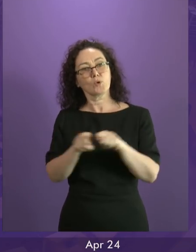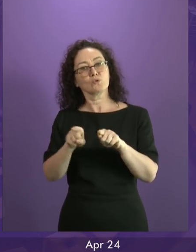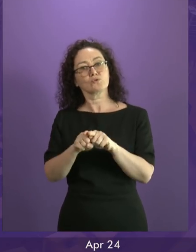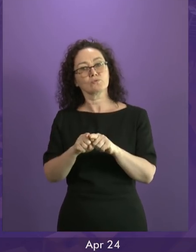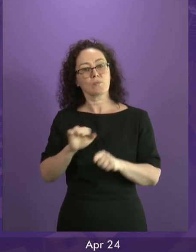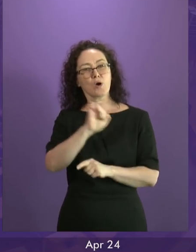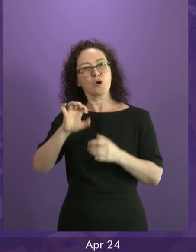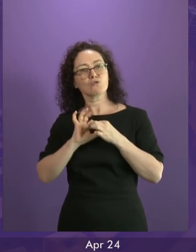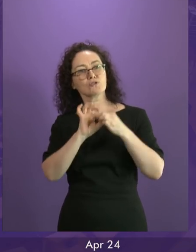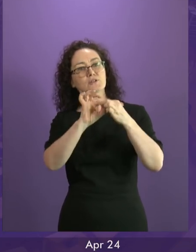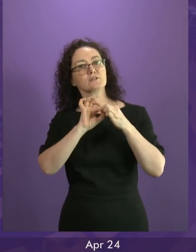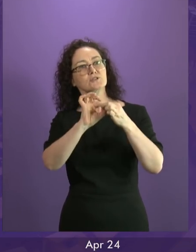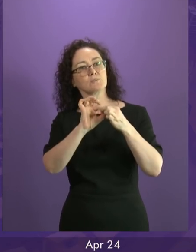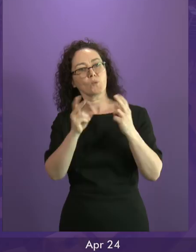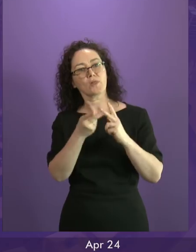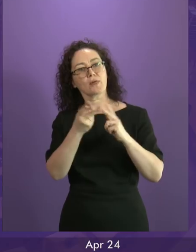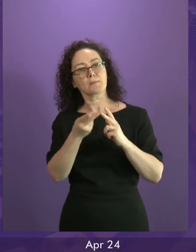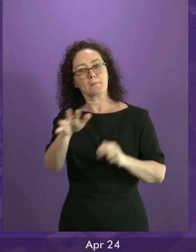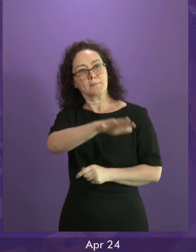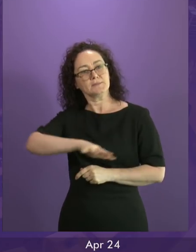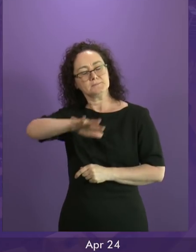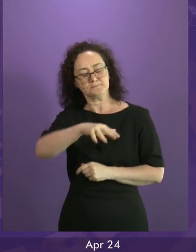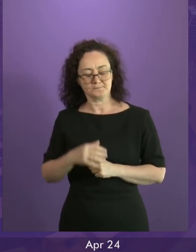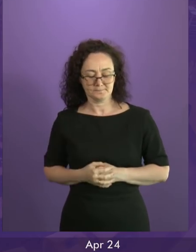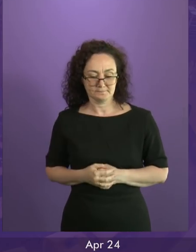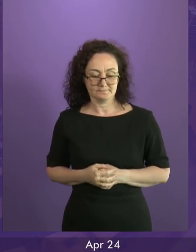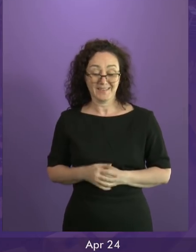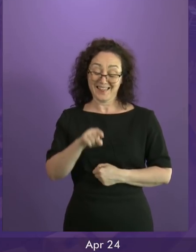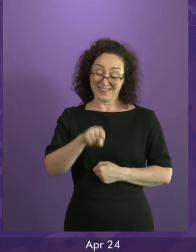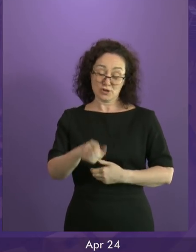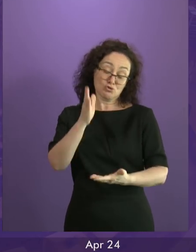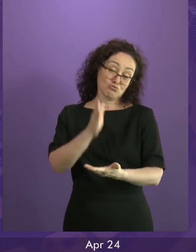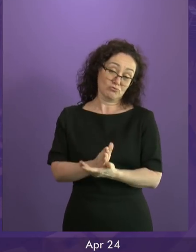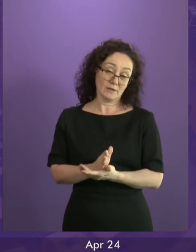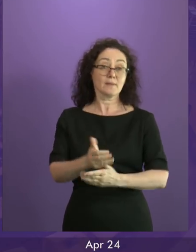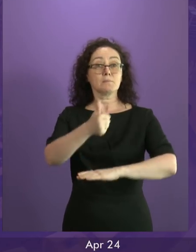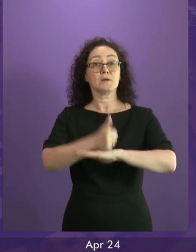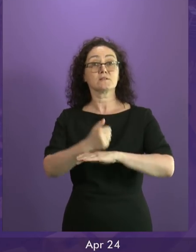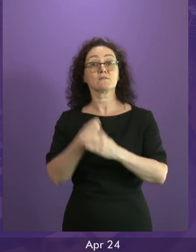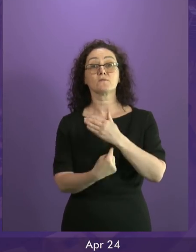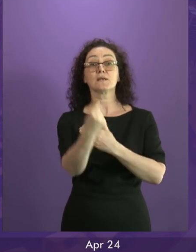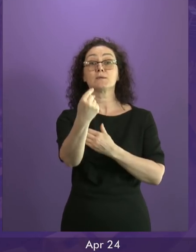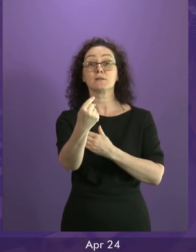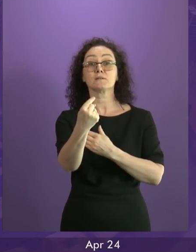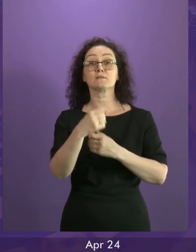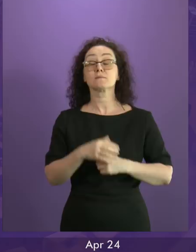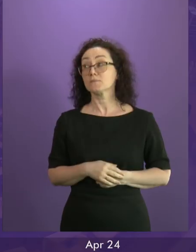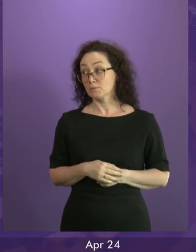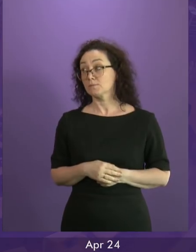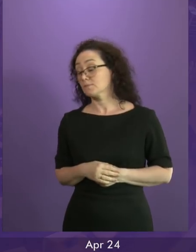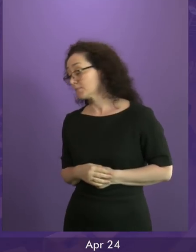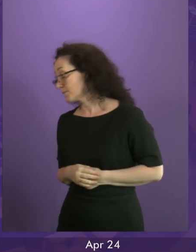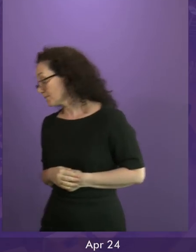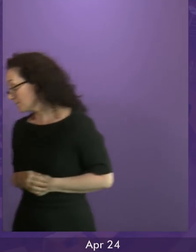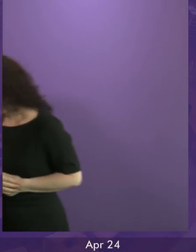countries taken here in our own parliament. That is the essence of independence. So let me turn then to the